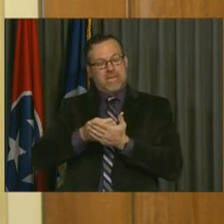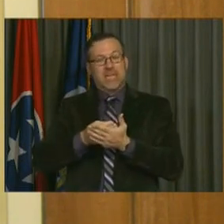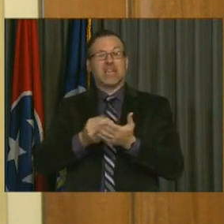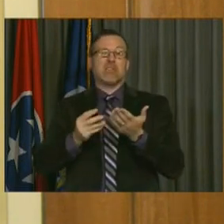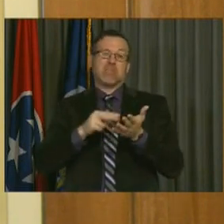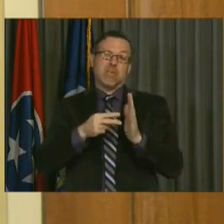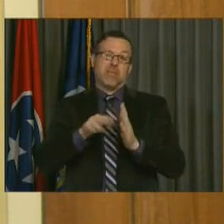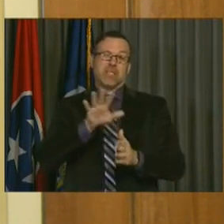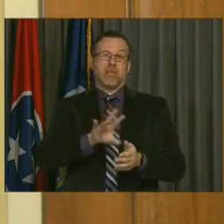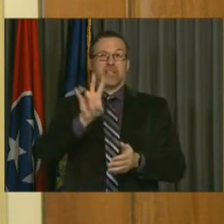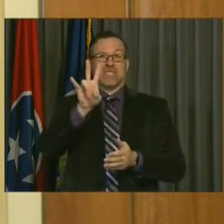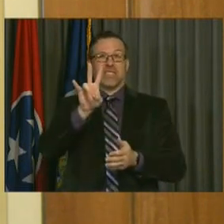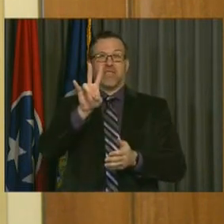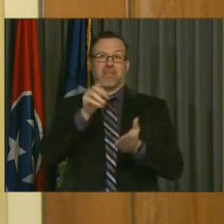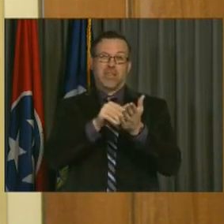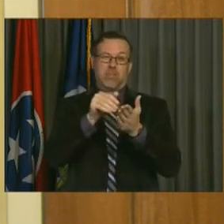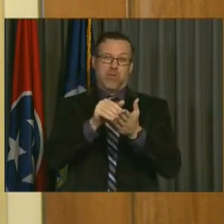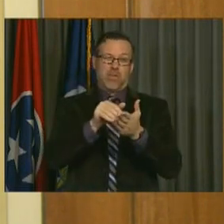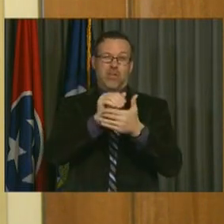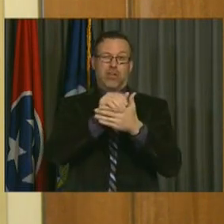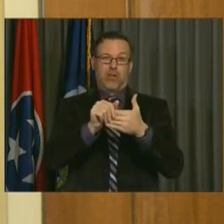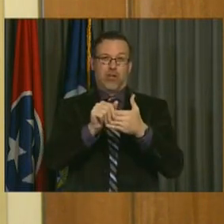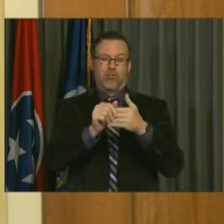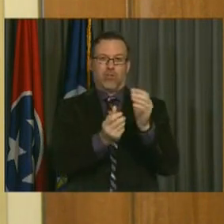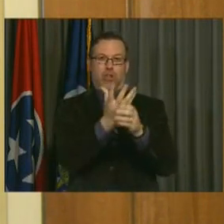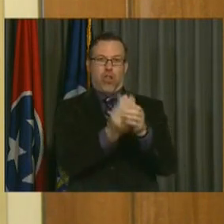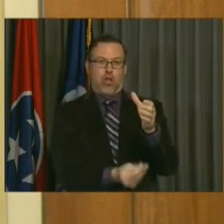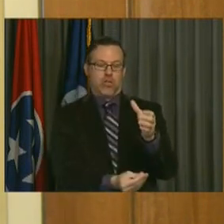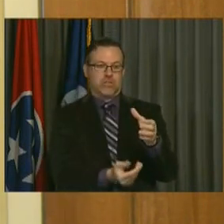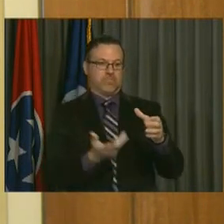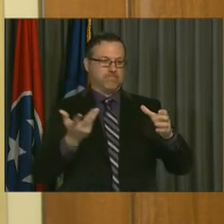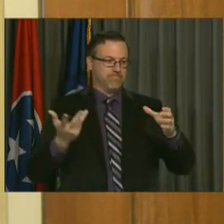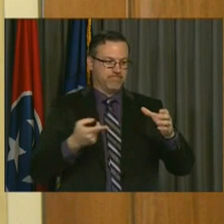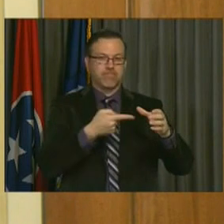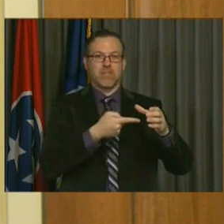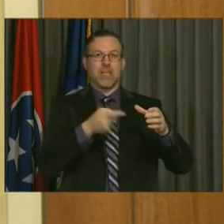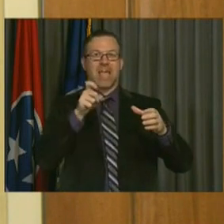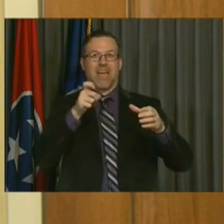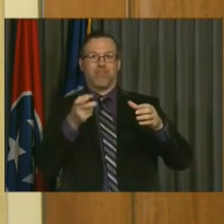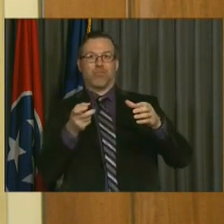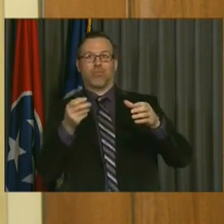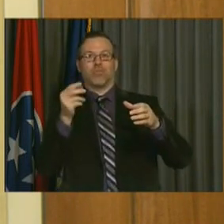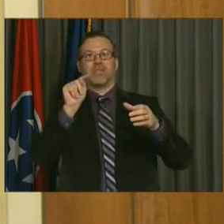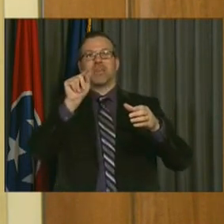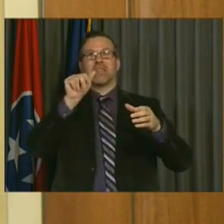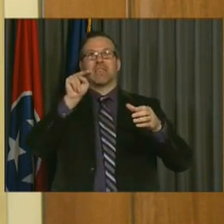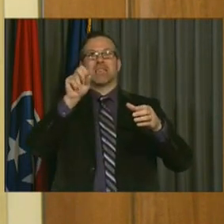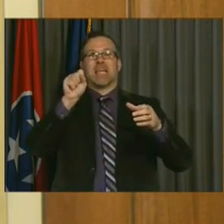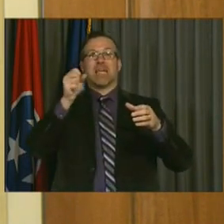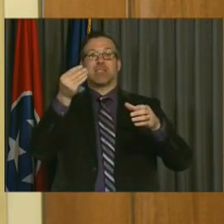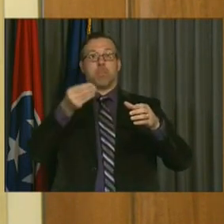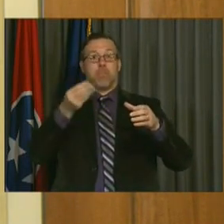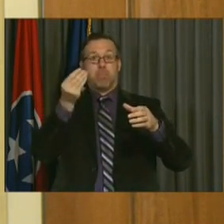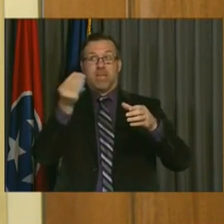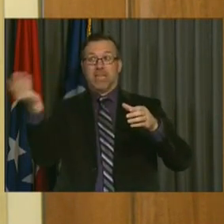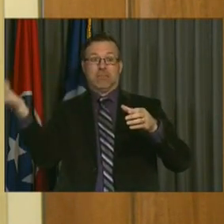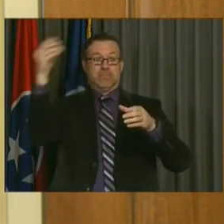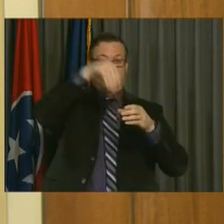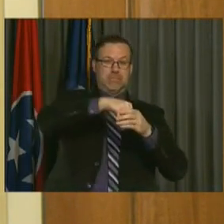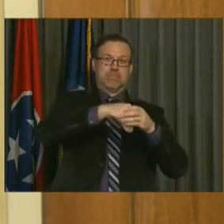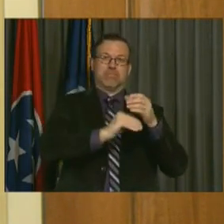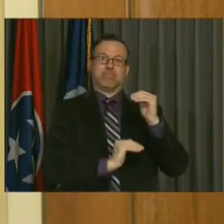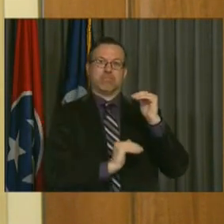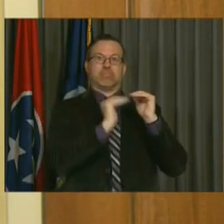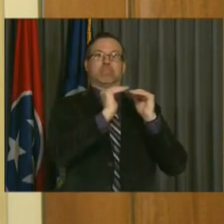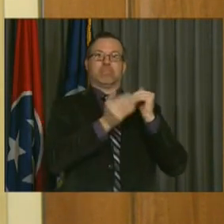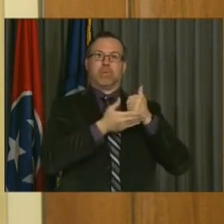looking at a $7 million hole that we need to fill with these extendable TANs, these extended maturity TANs that will take us into next